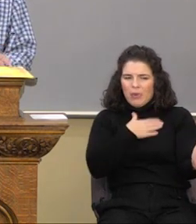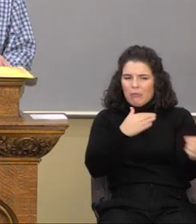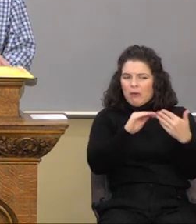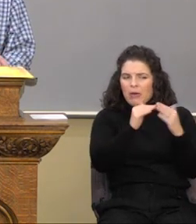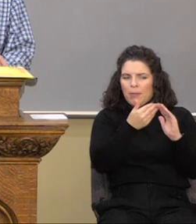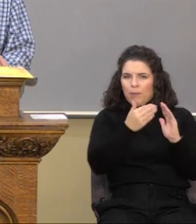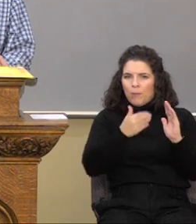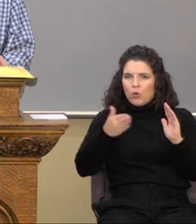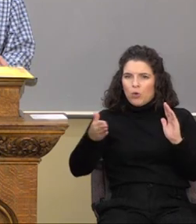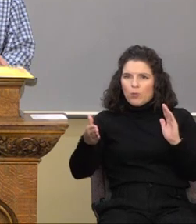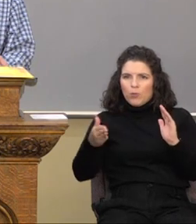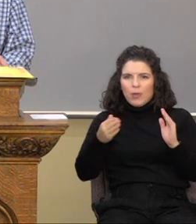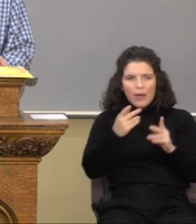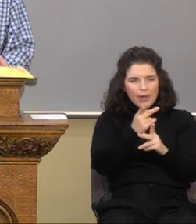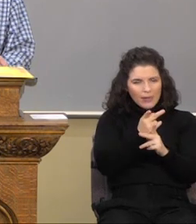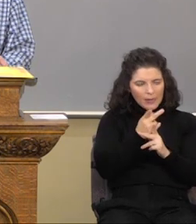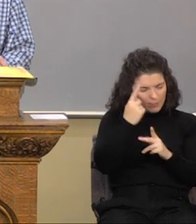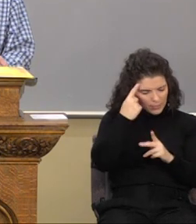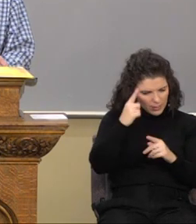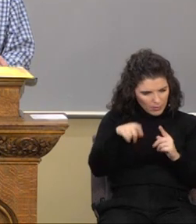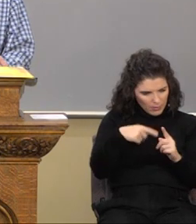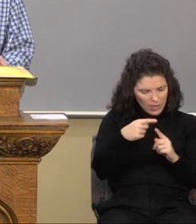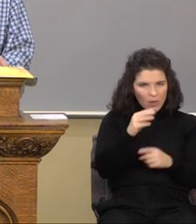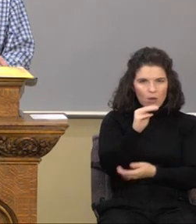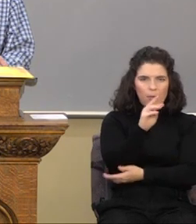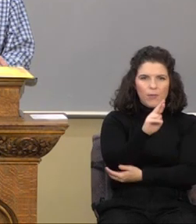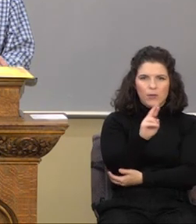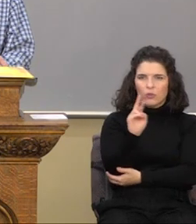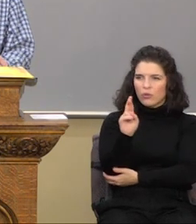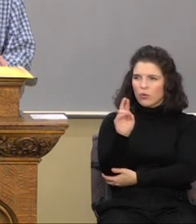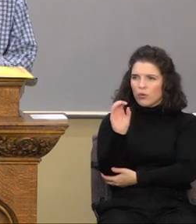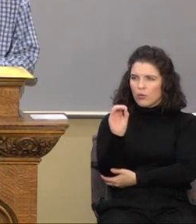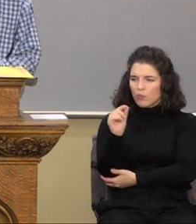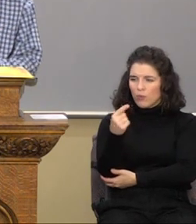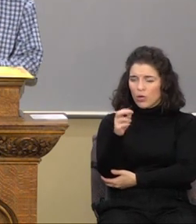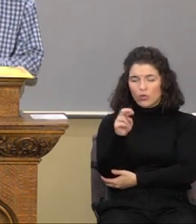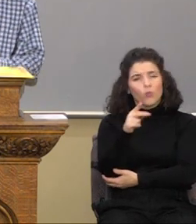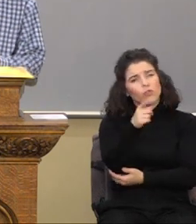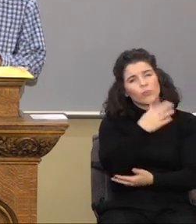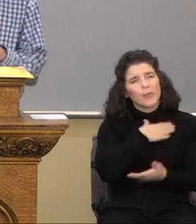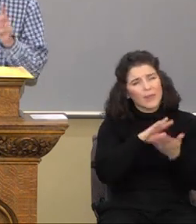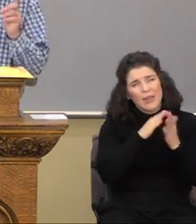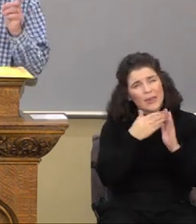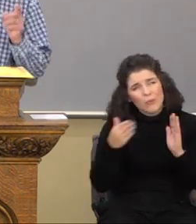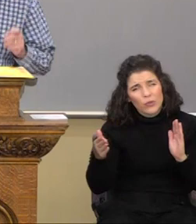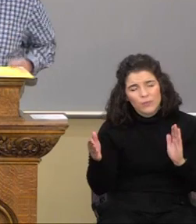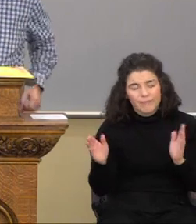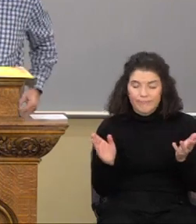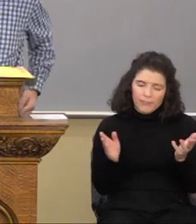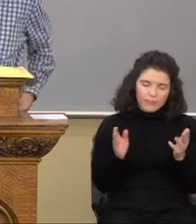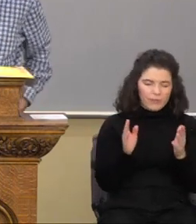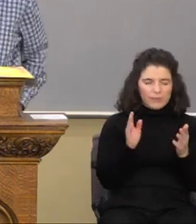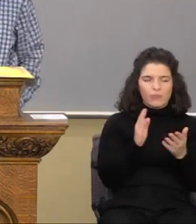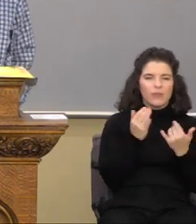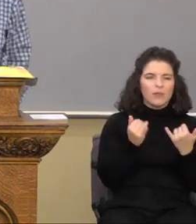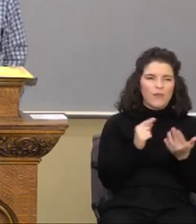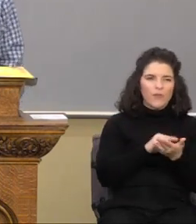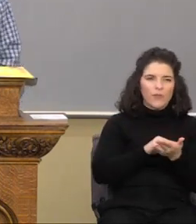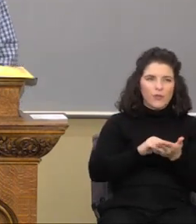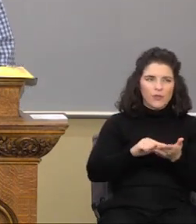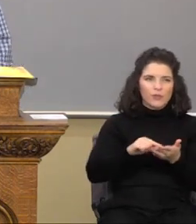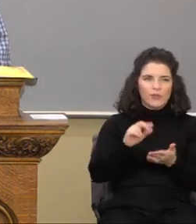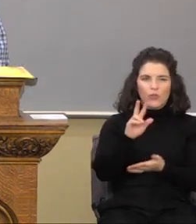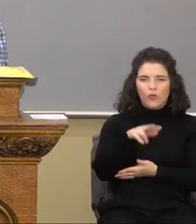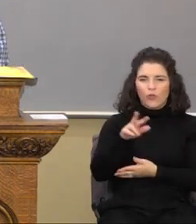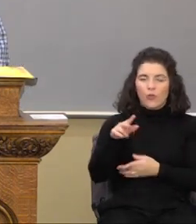I keep thinking about Mr. Rogers. Won't you be my neighbor? Okay. Now, look at verse 33. But a certain